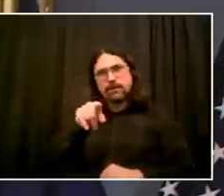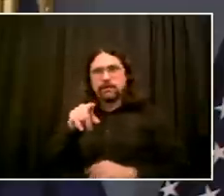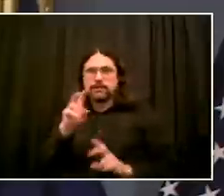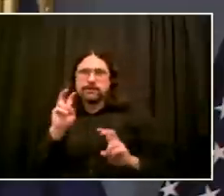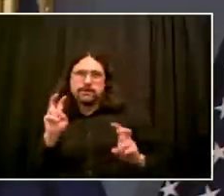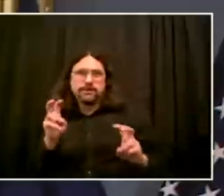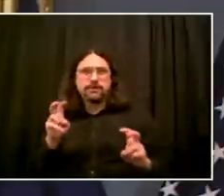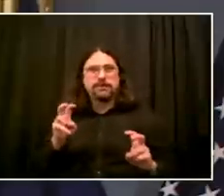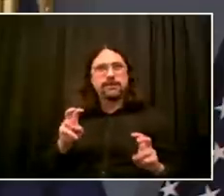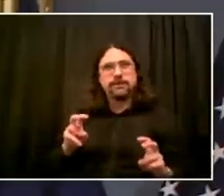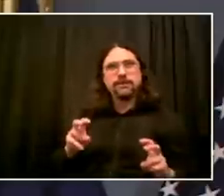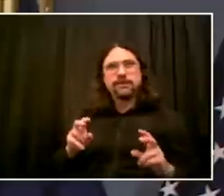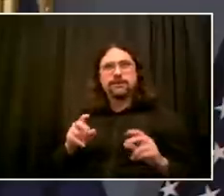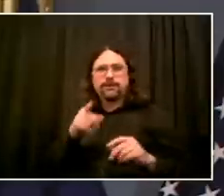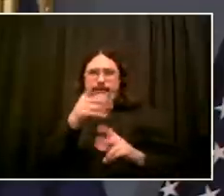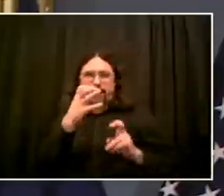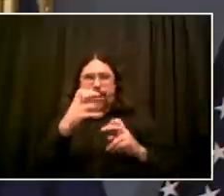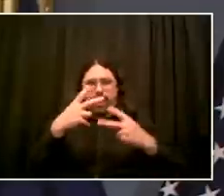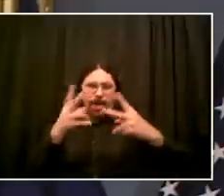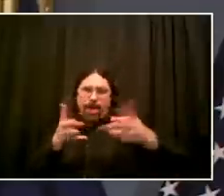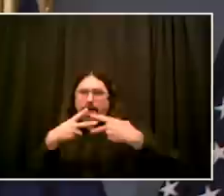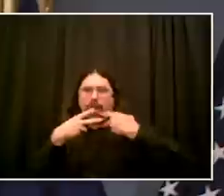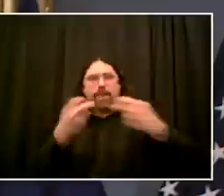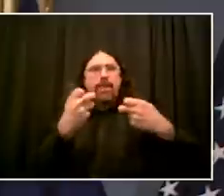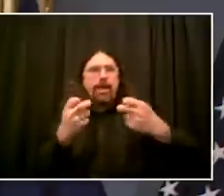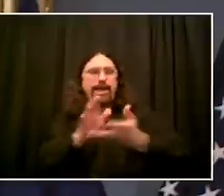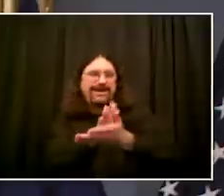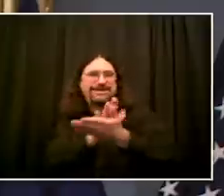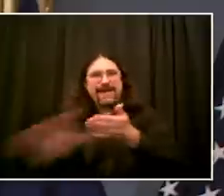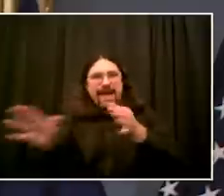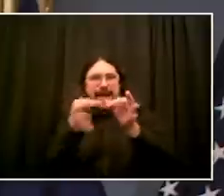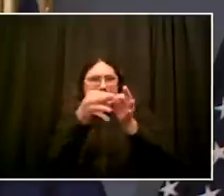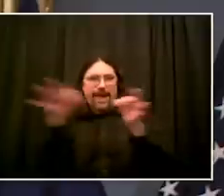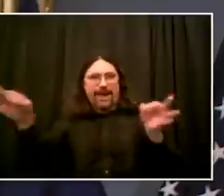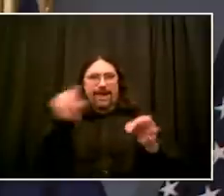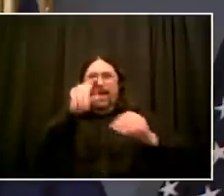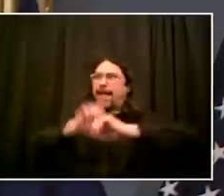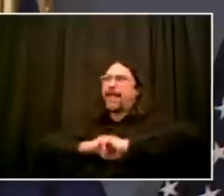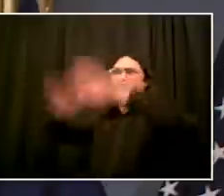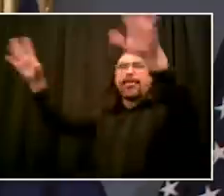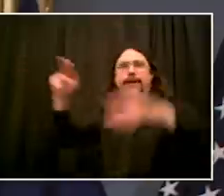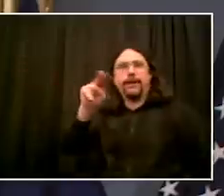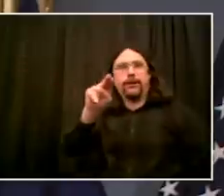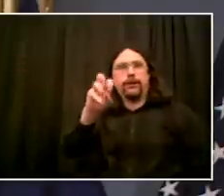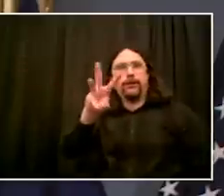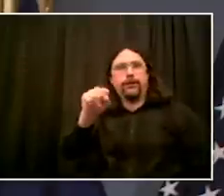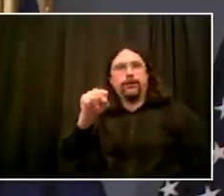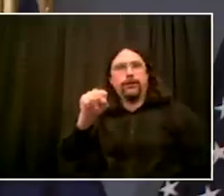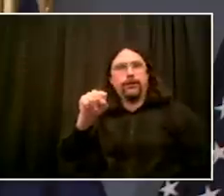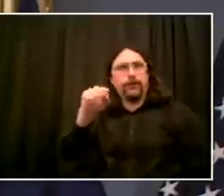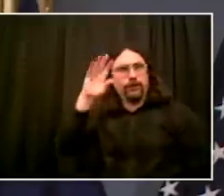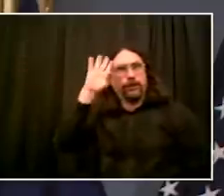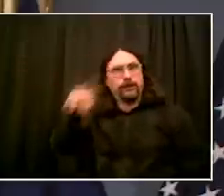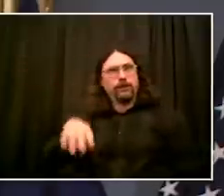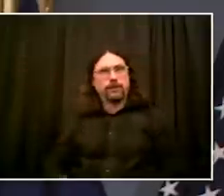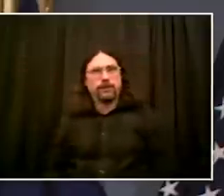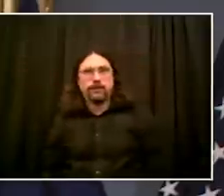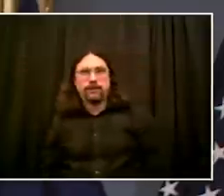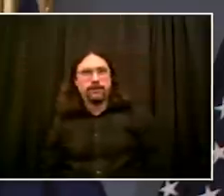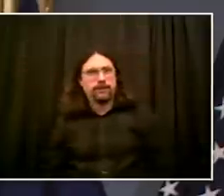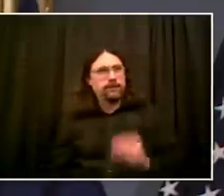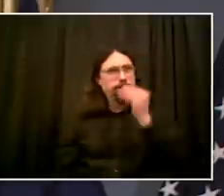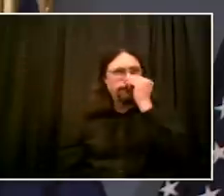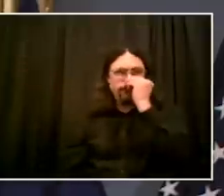what was happening out there, and it's wrong. Our police officers are working men and women. They should not be treated this way, period. It's wrong.